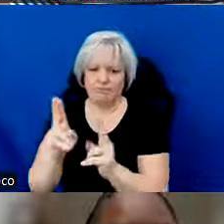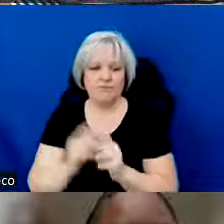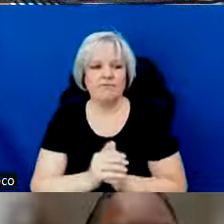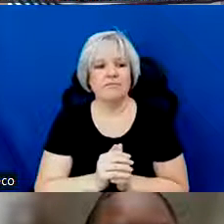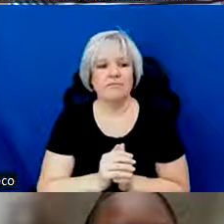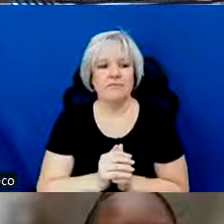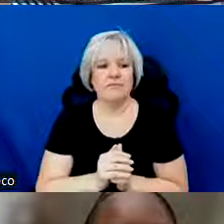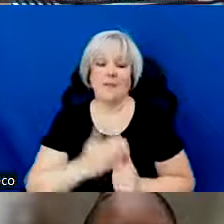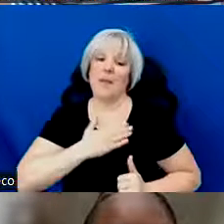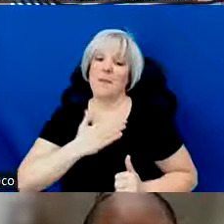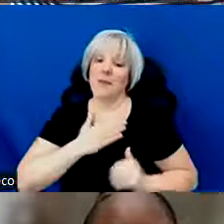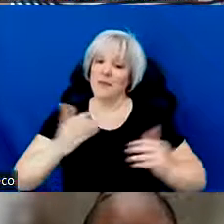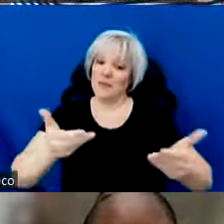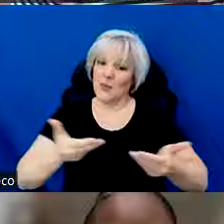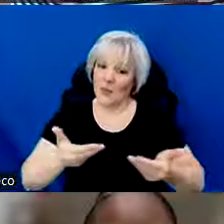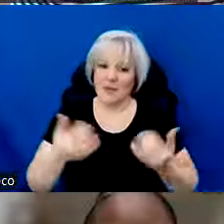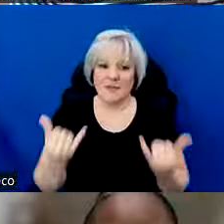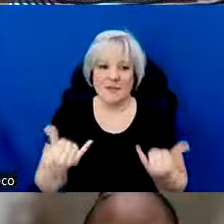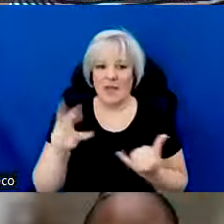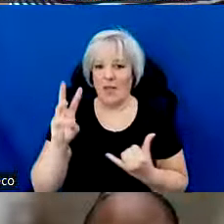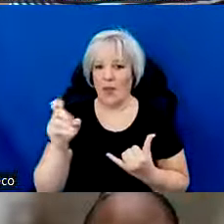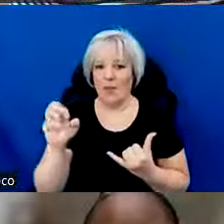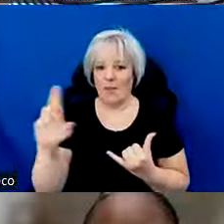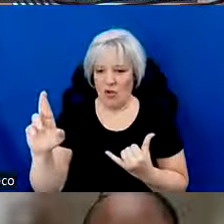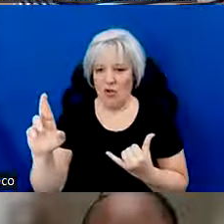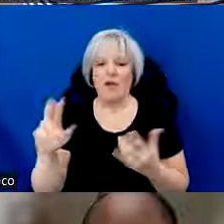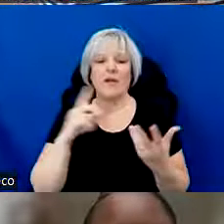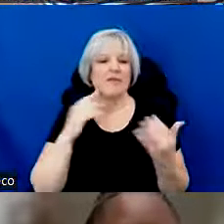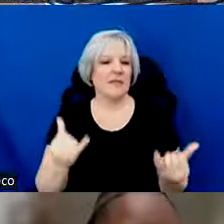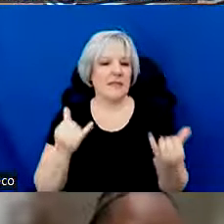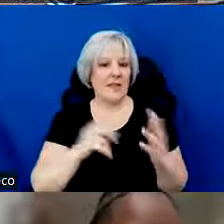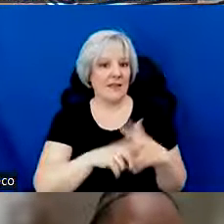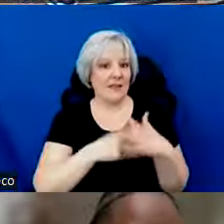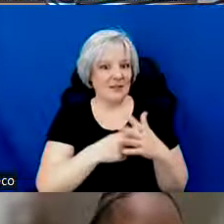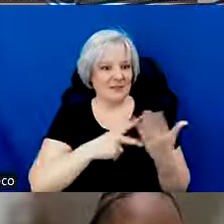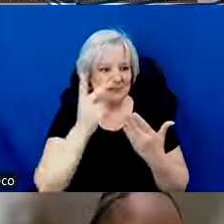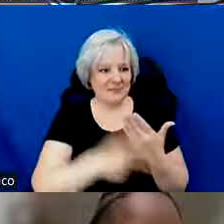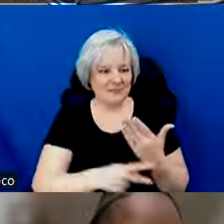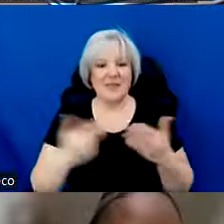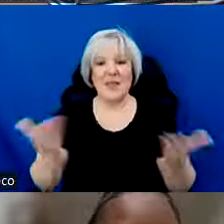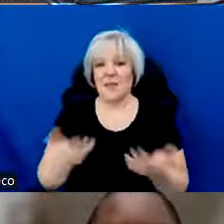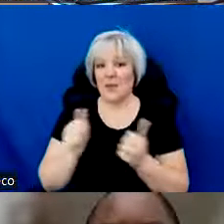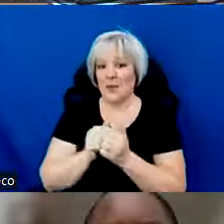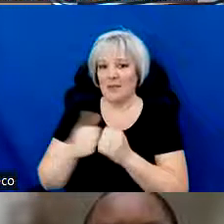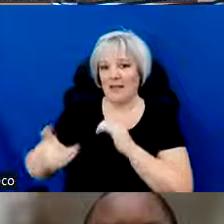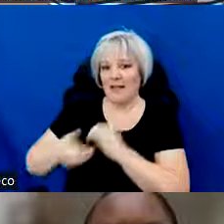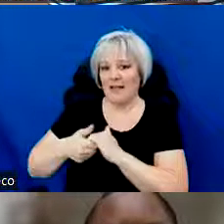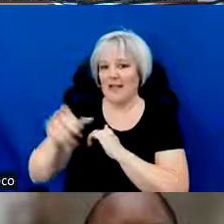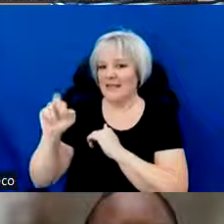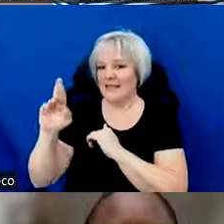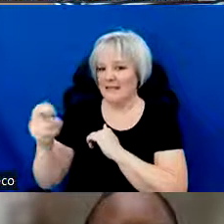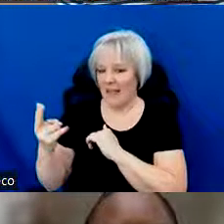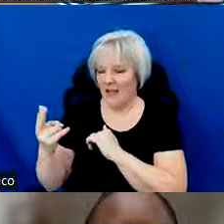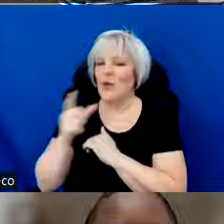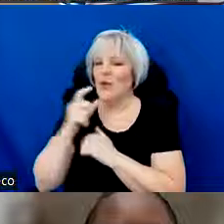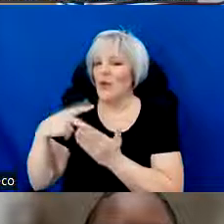I'm happy to welcome you to today's webinar on the Special Presenter Initiatives Program. I'm here with my colleague, Sarah Tunay, who is